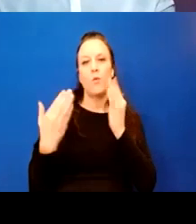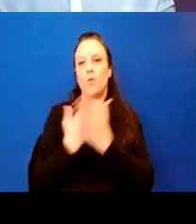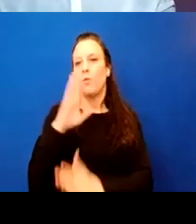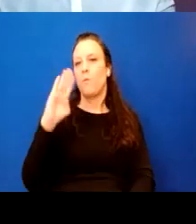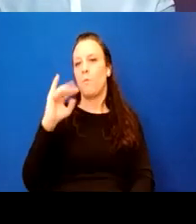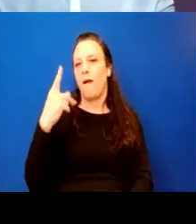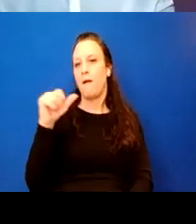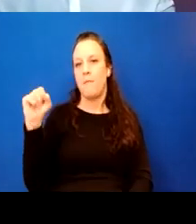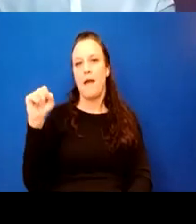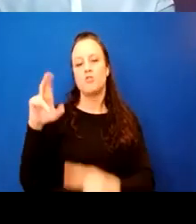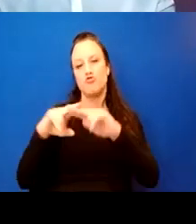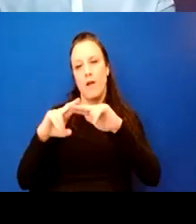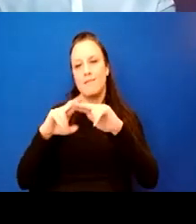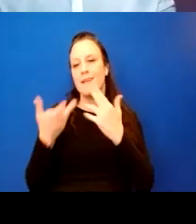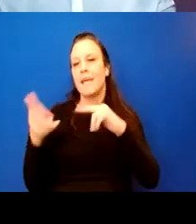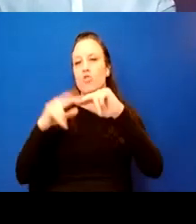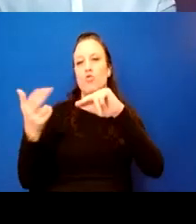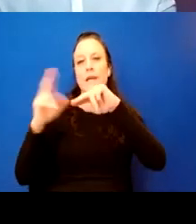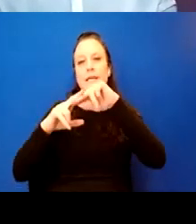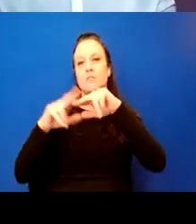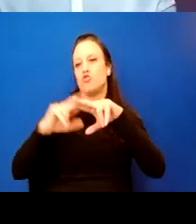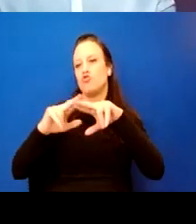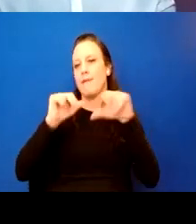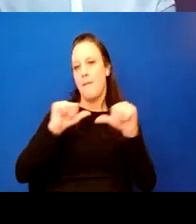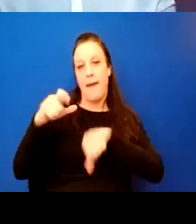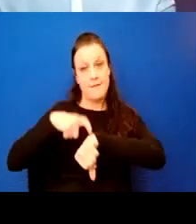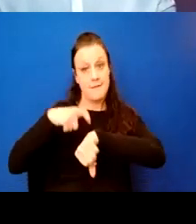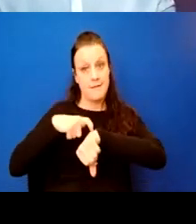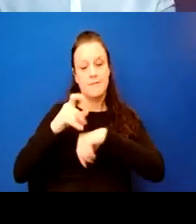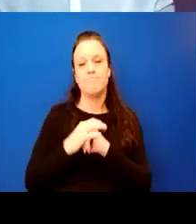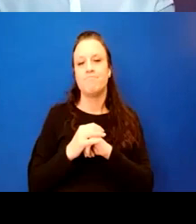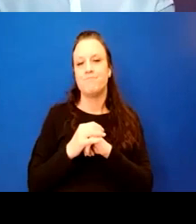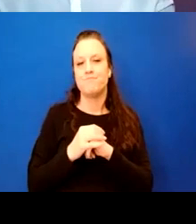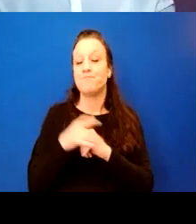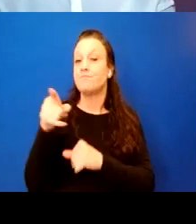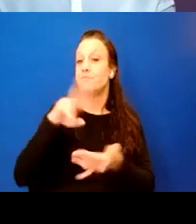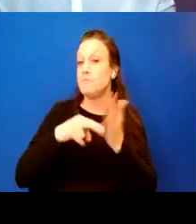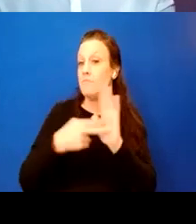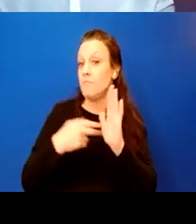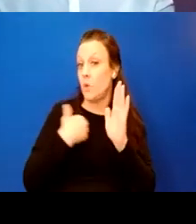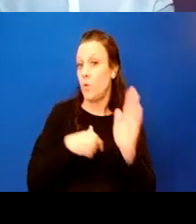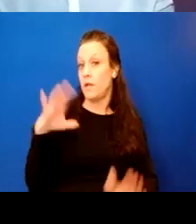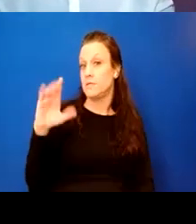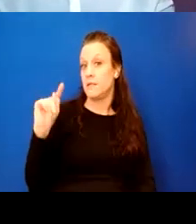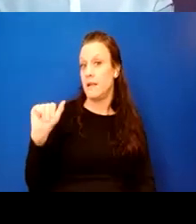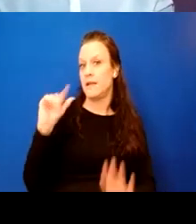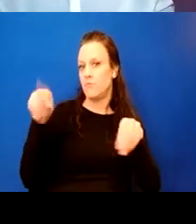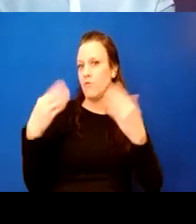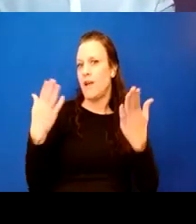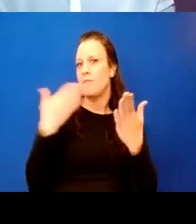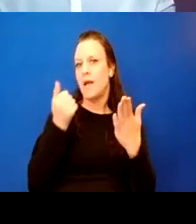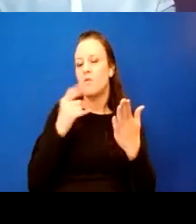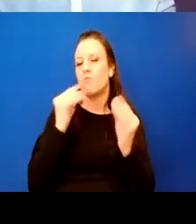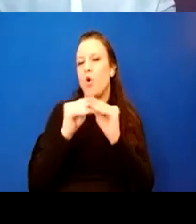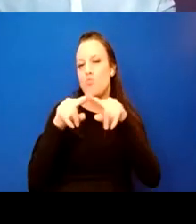track, allows us to increase our train capacity. And this means that we as the CTA can provide better, more